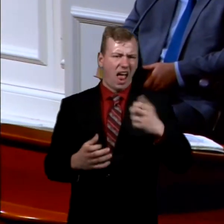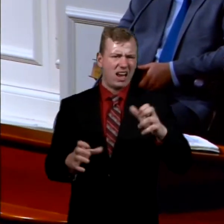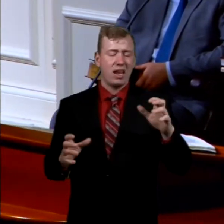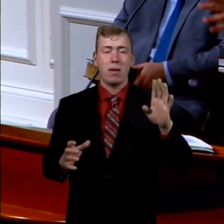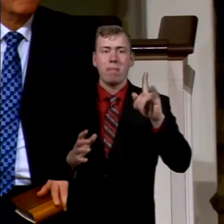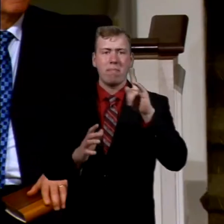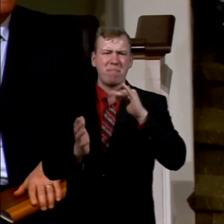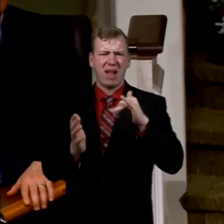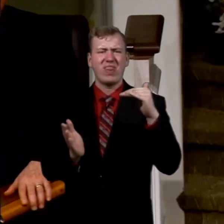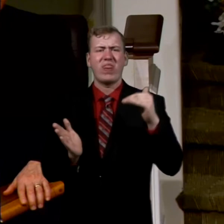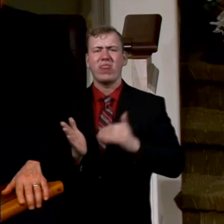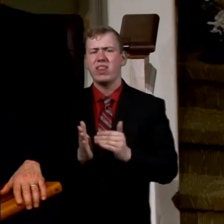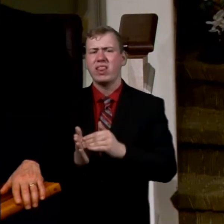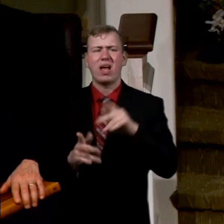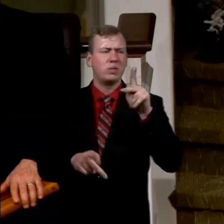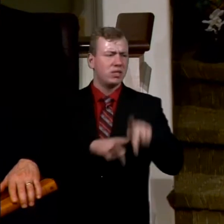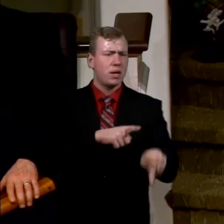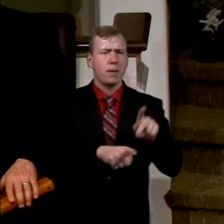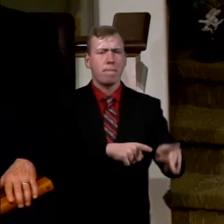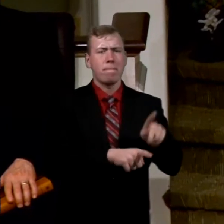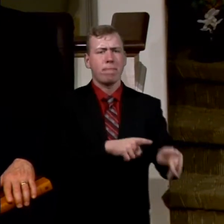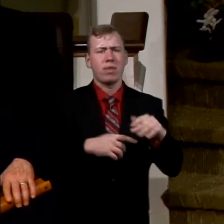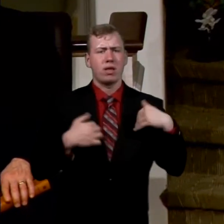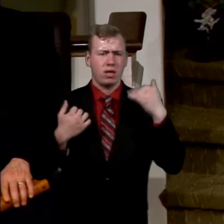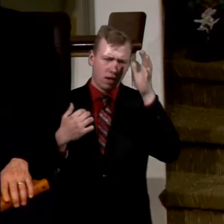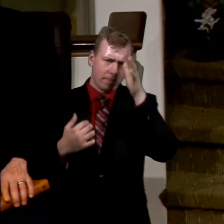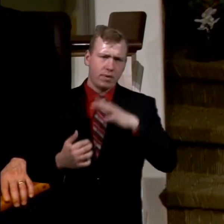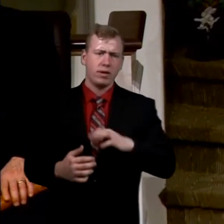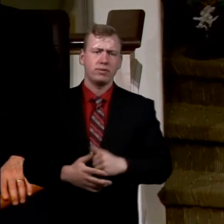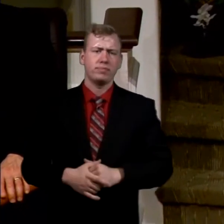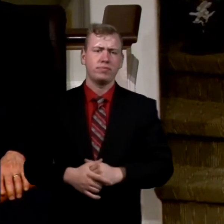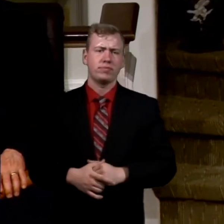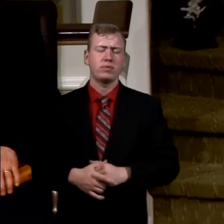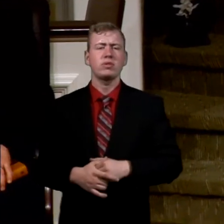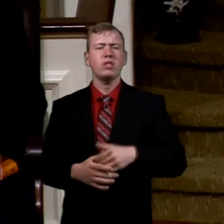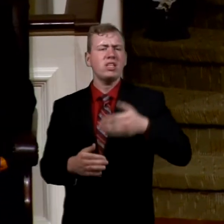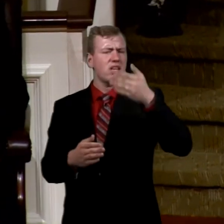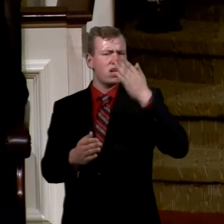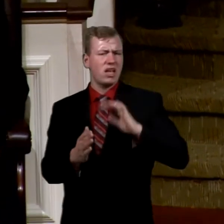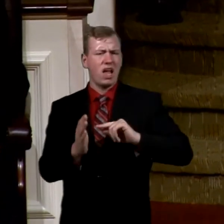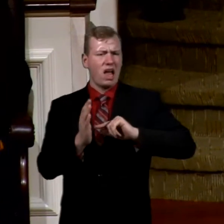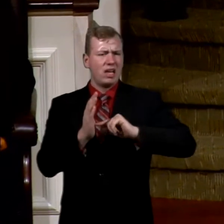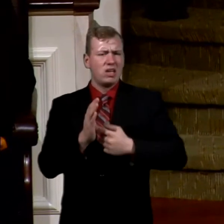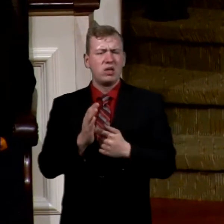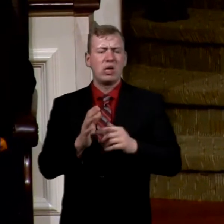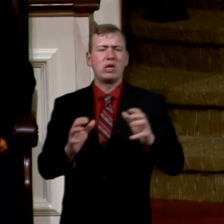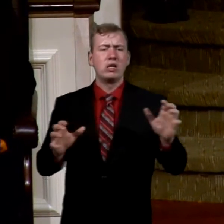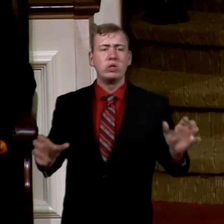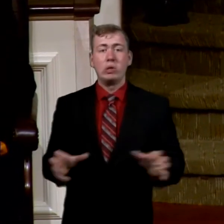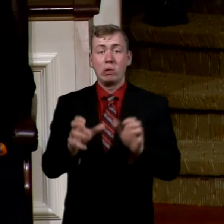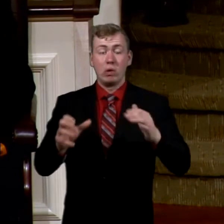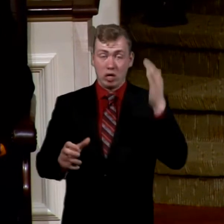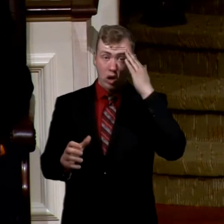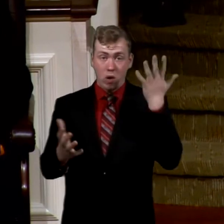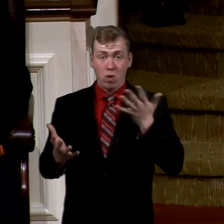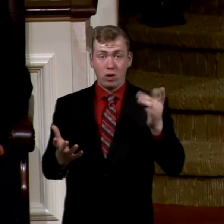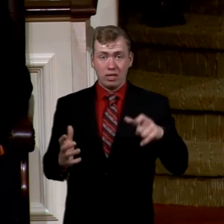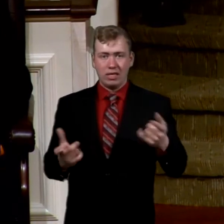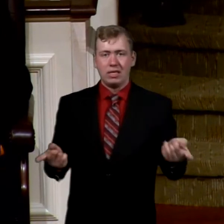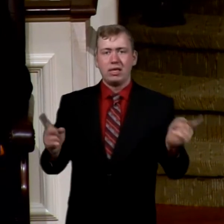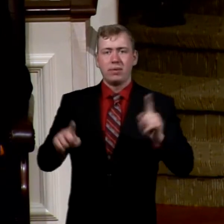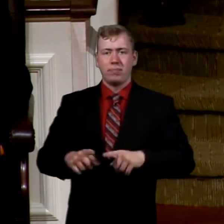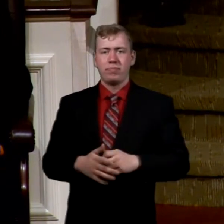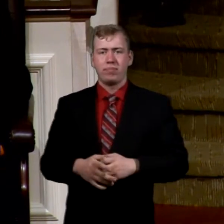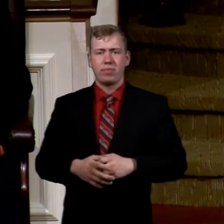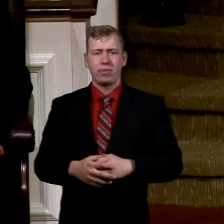the hundreds and thousands of them. God began to work knowing what would need to be happening, not at that